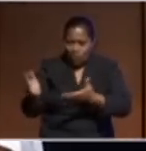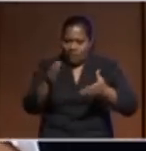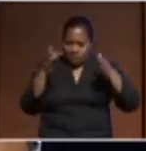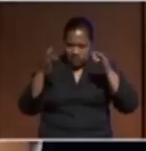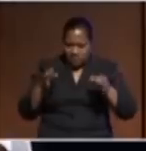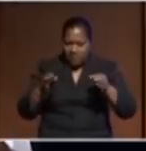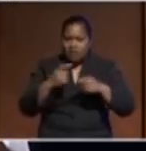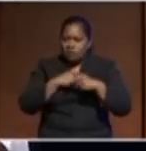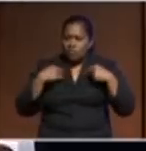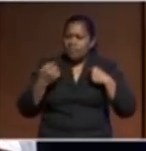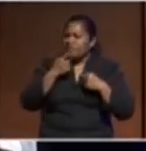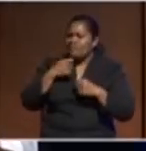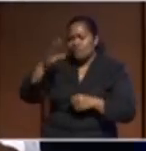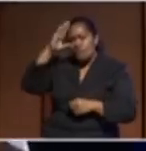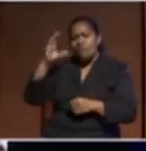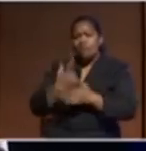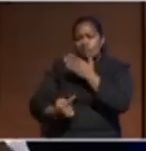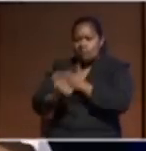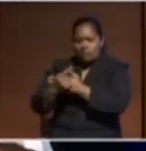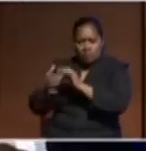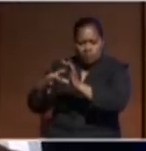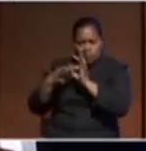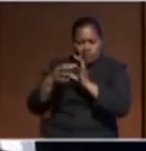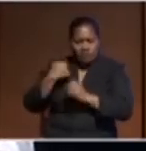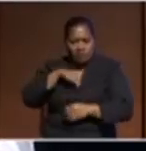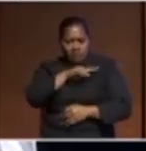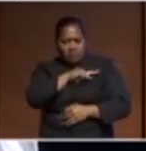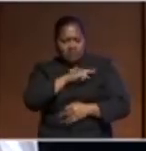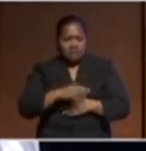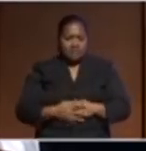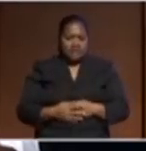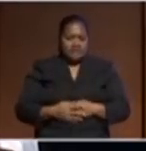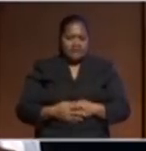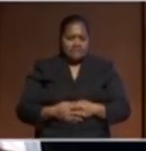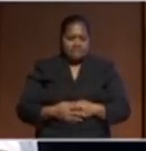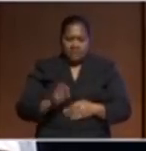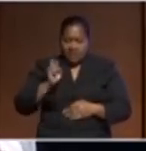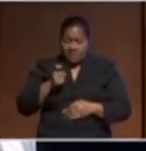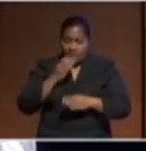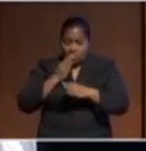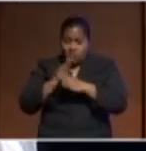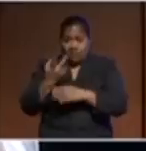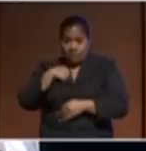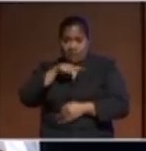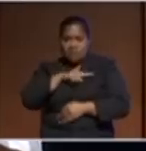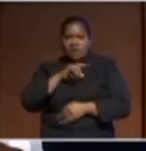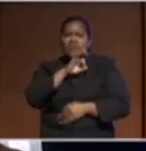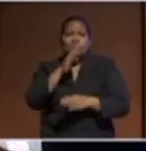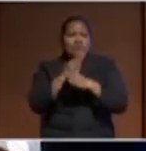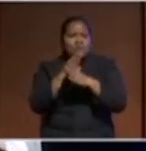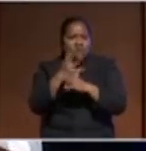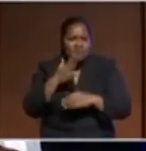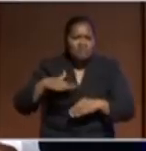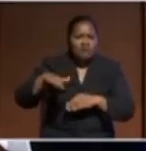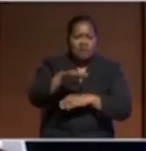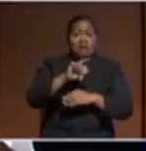the work for us it's never going to be a better world for all of you and that's why you can see today as